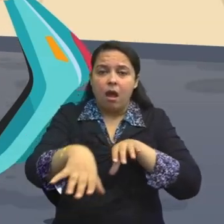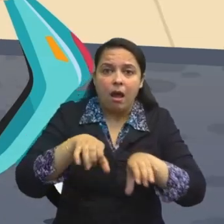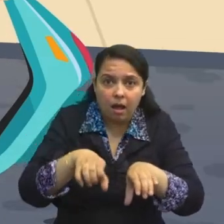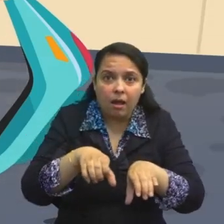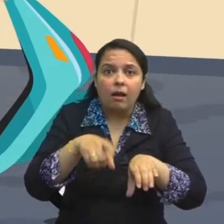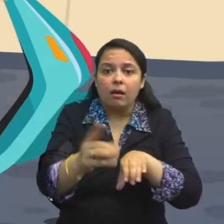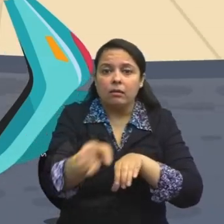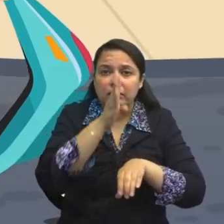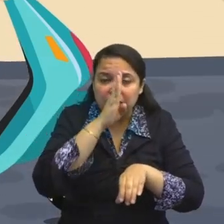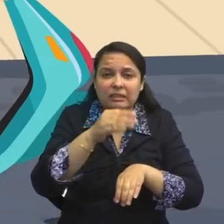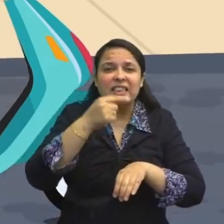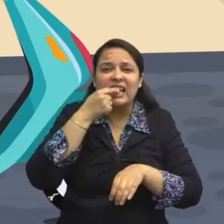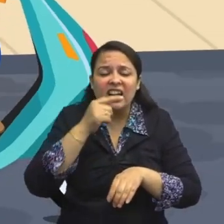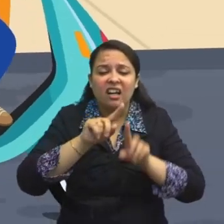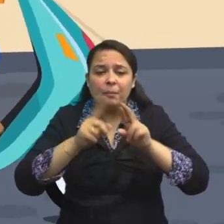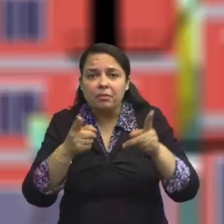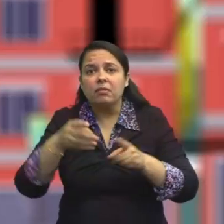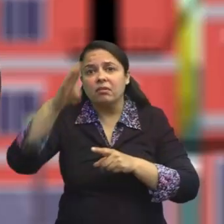accident.